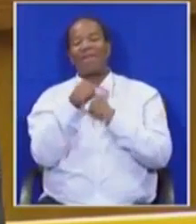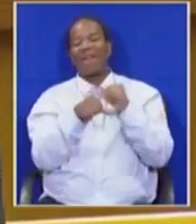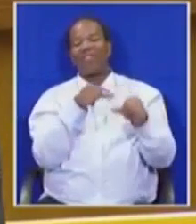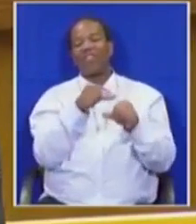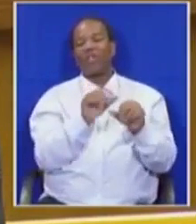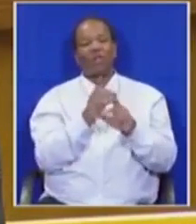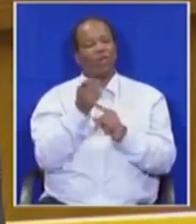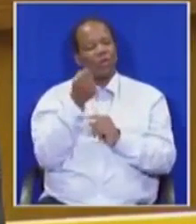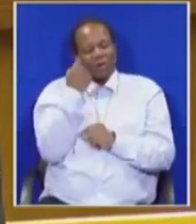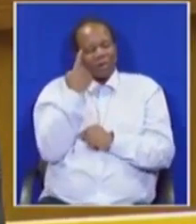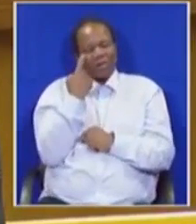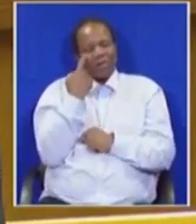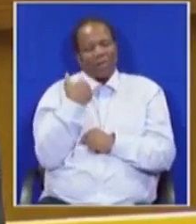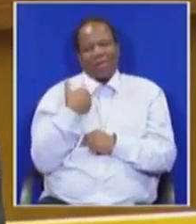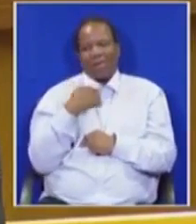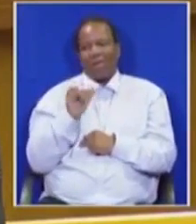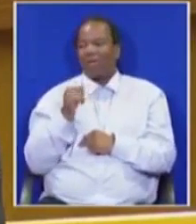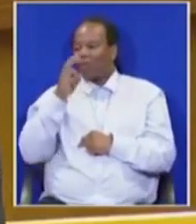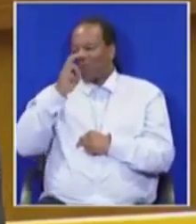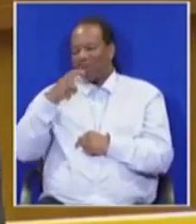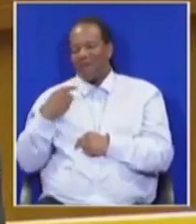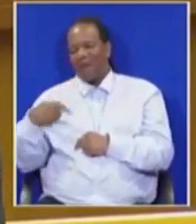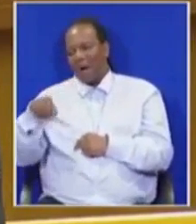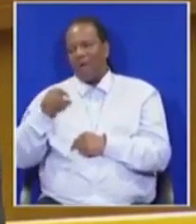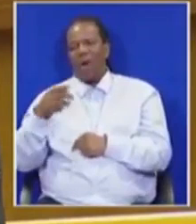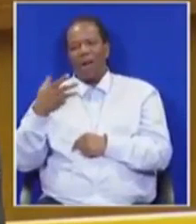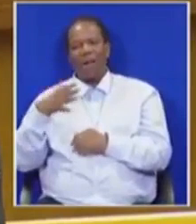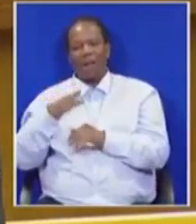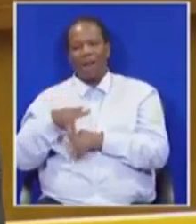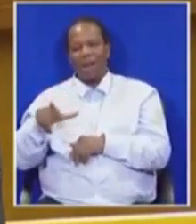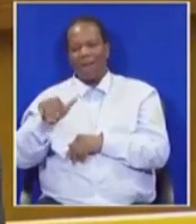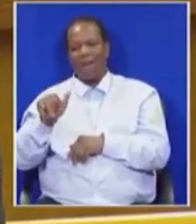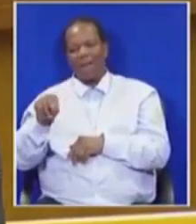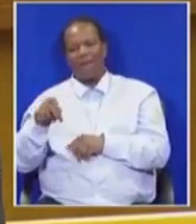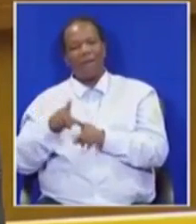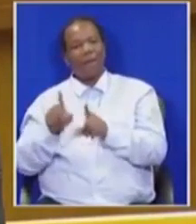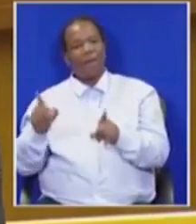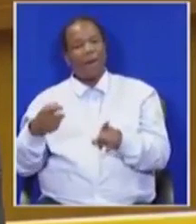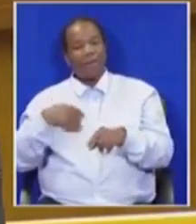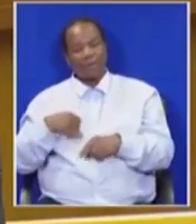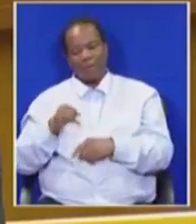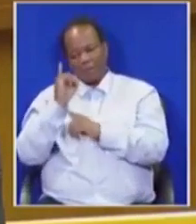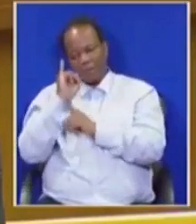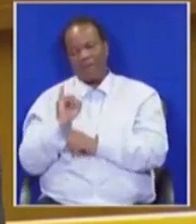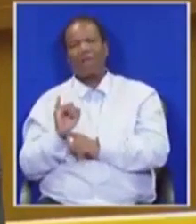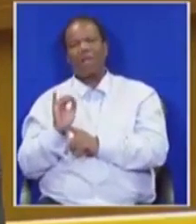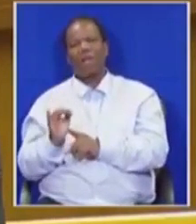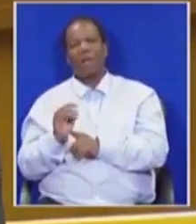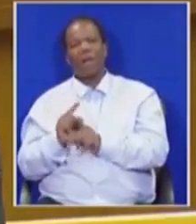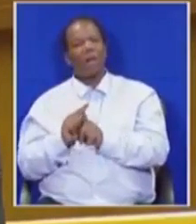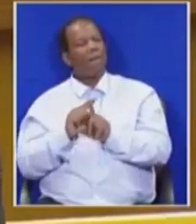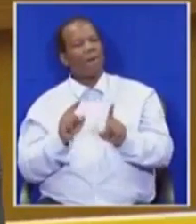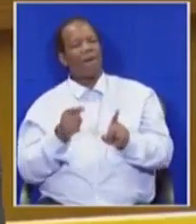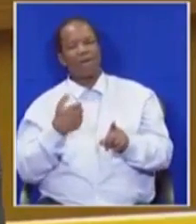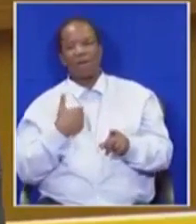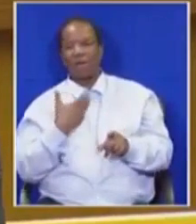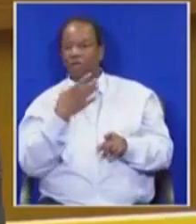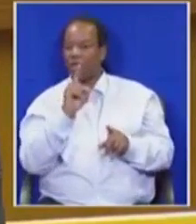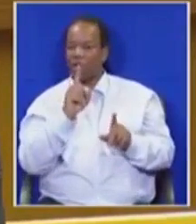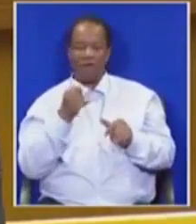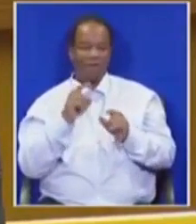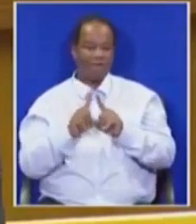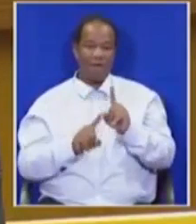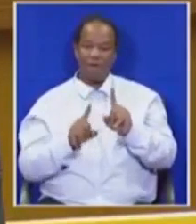that we need our land, that over and above it is about our dignity, then they have failed to receive the gift of humanity.